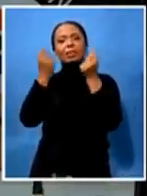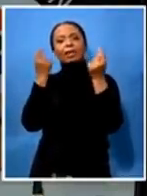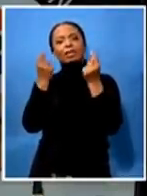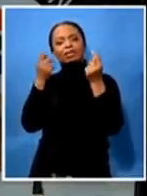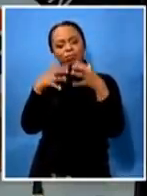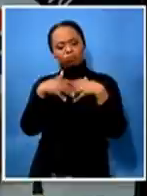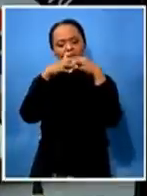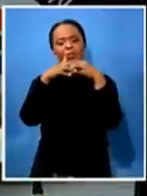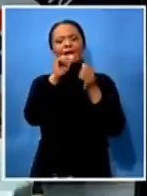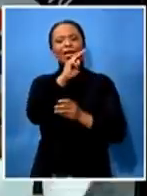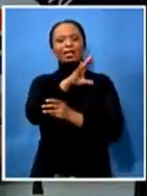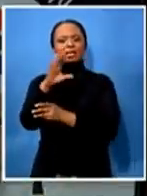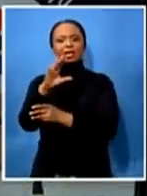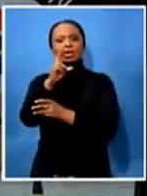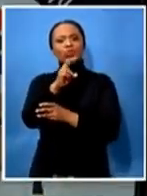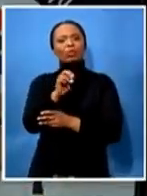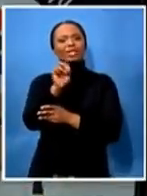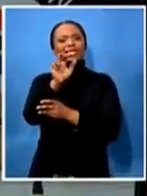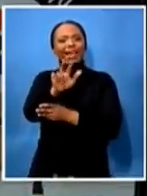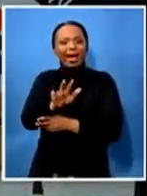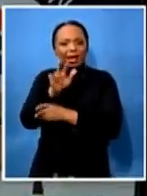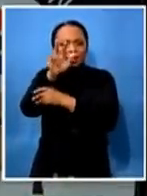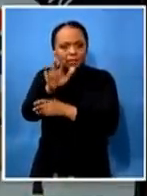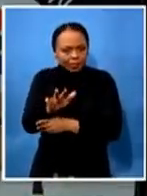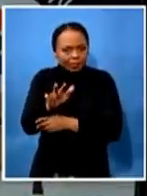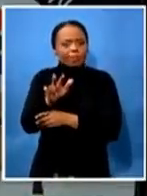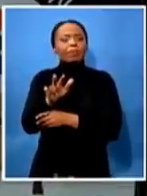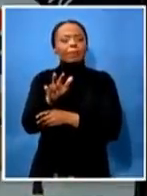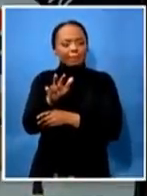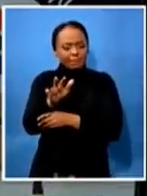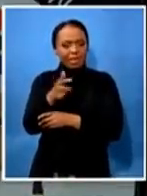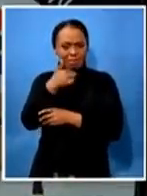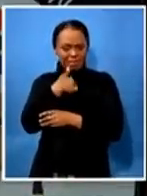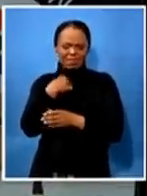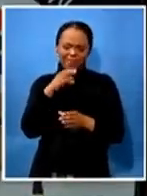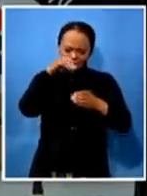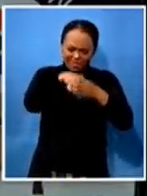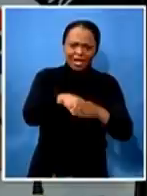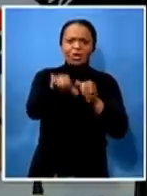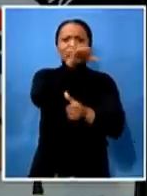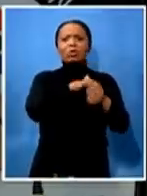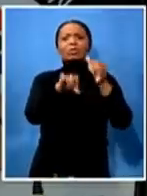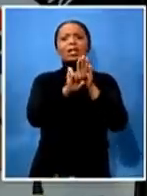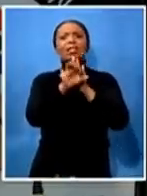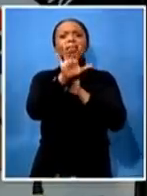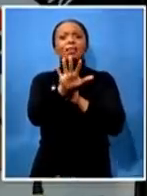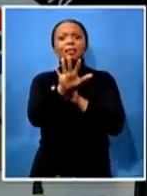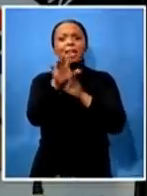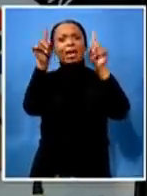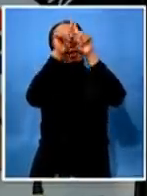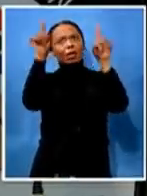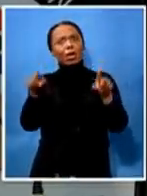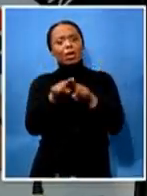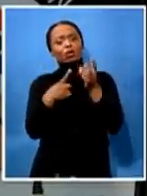was amongst those and there are those social media clips that them that show nomvula mokonyani publicly